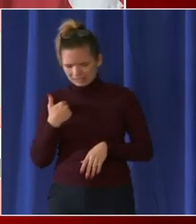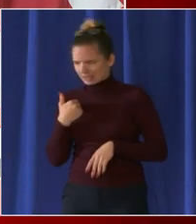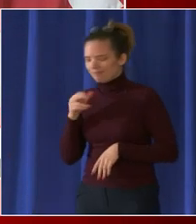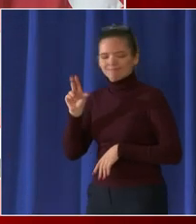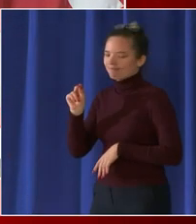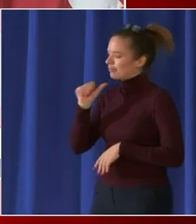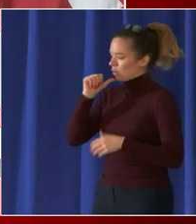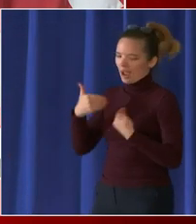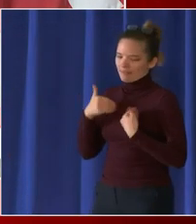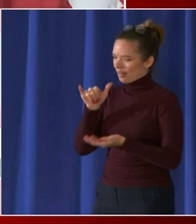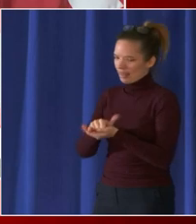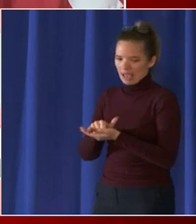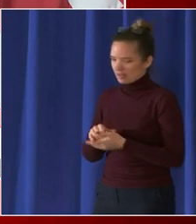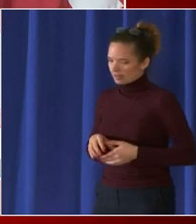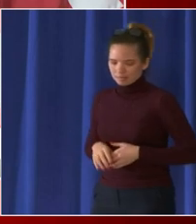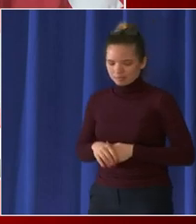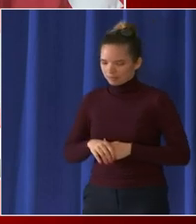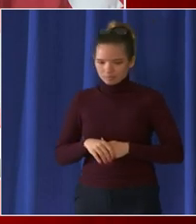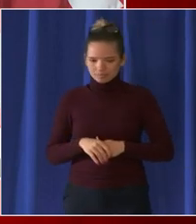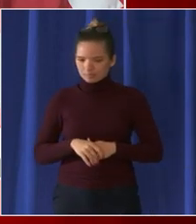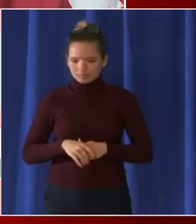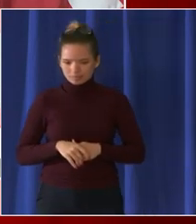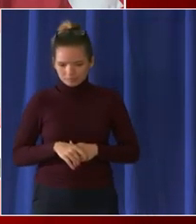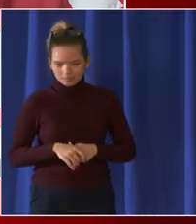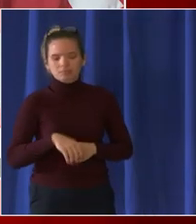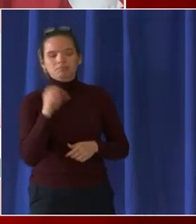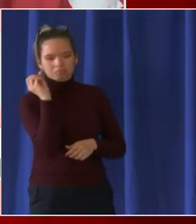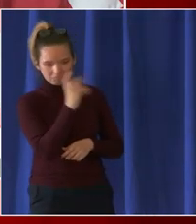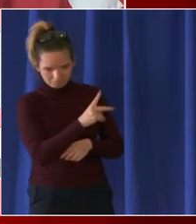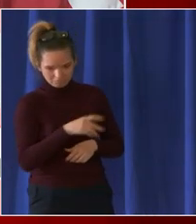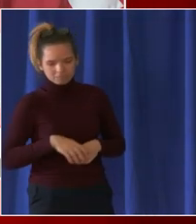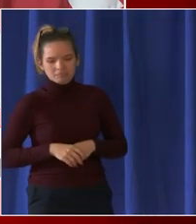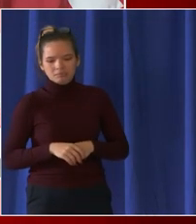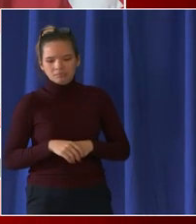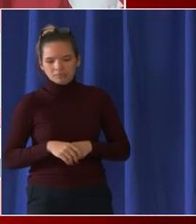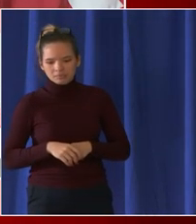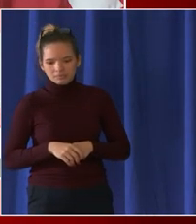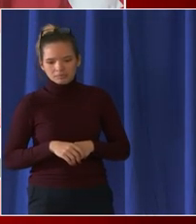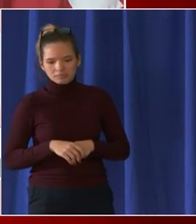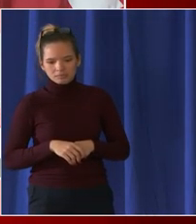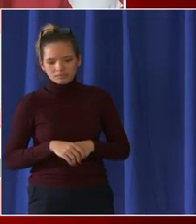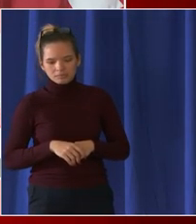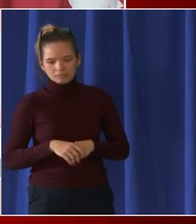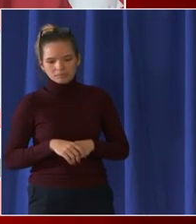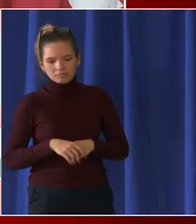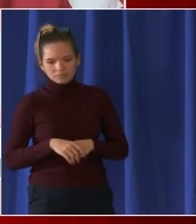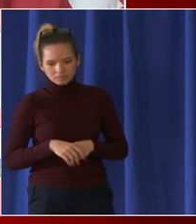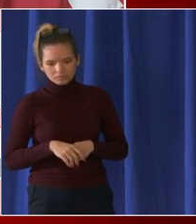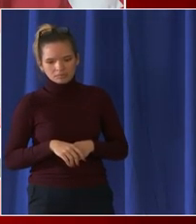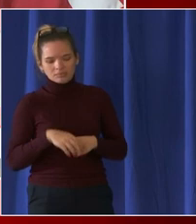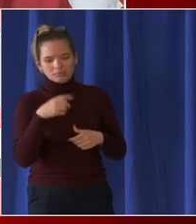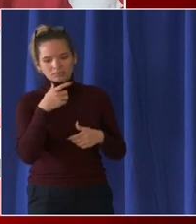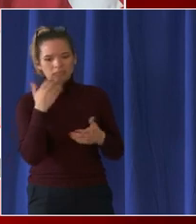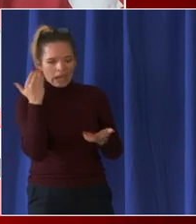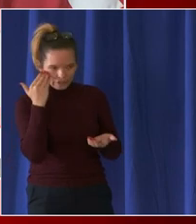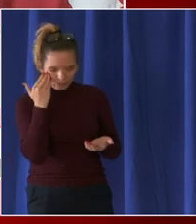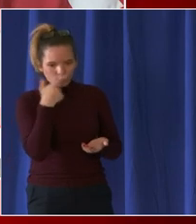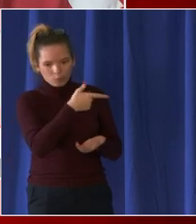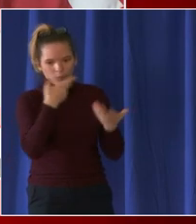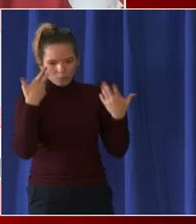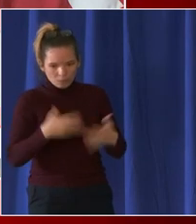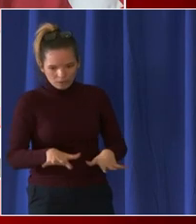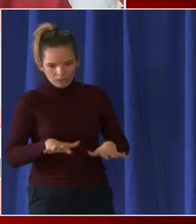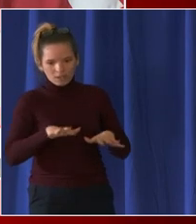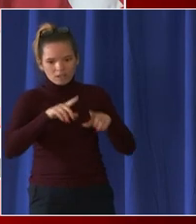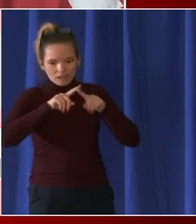schools and it goes to that the one school that was decided i know you don't want to give the metrics that you're using to decide when a school goes to virtual